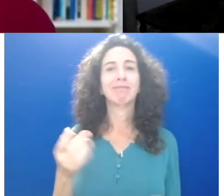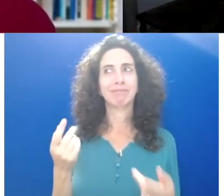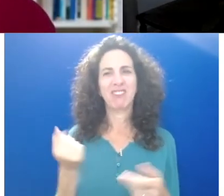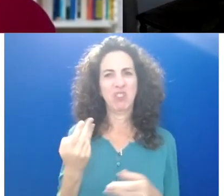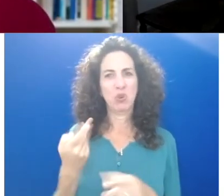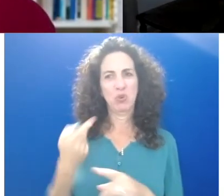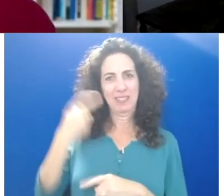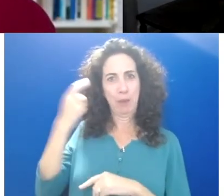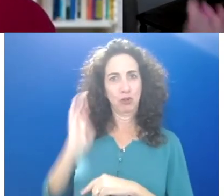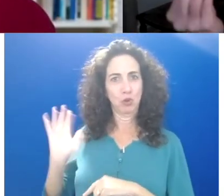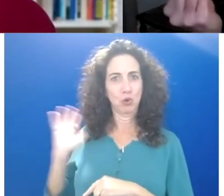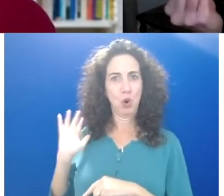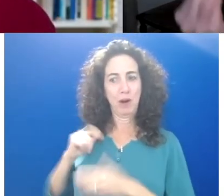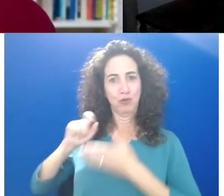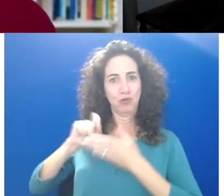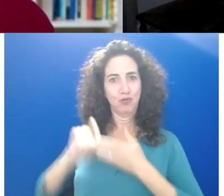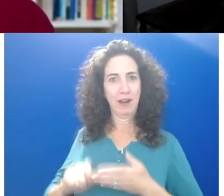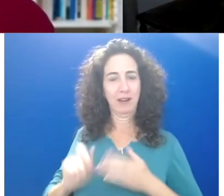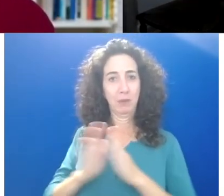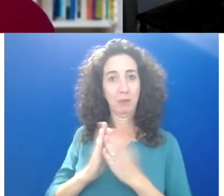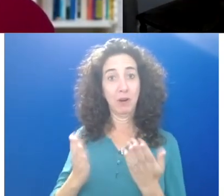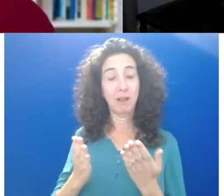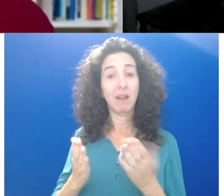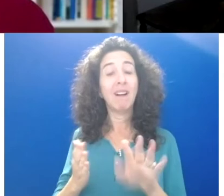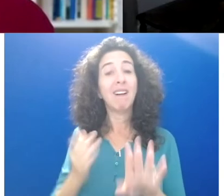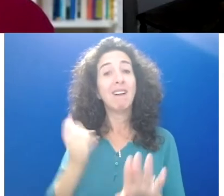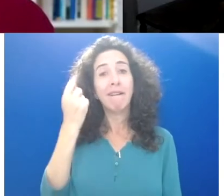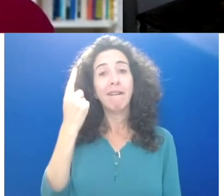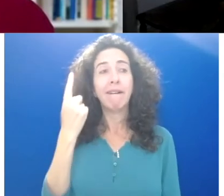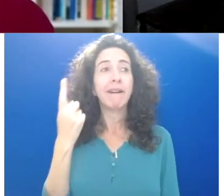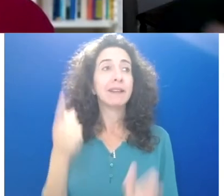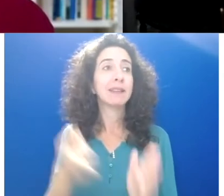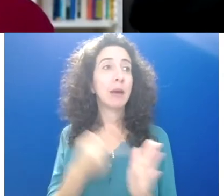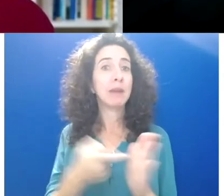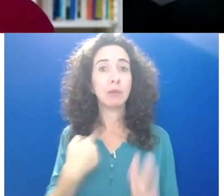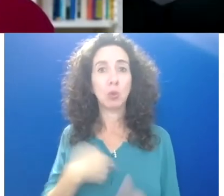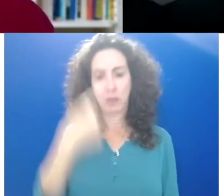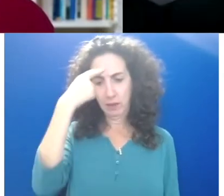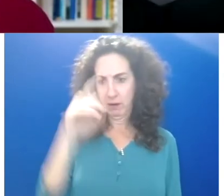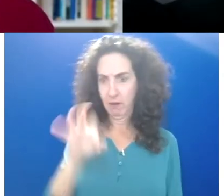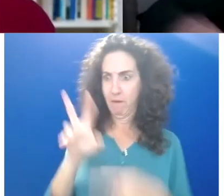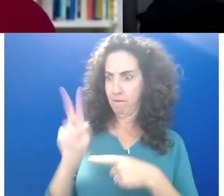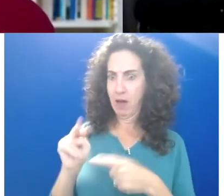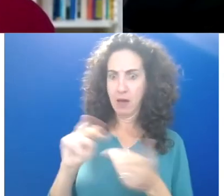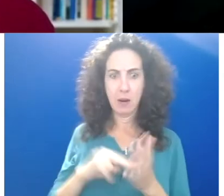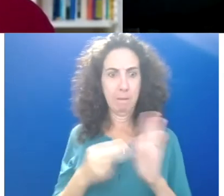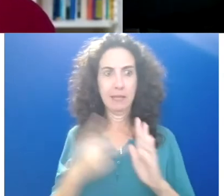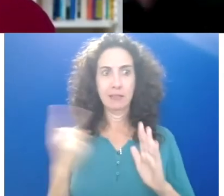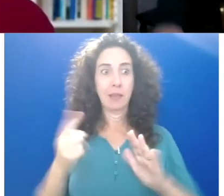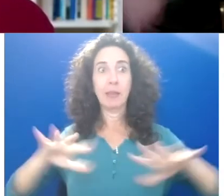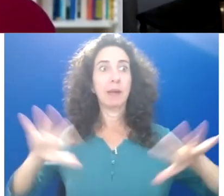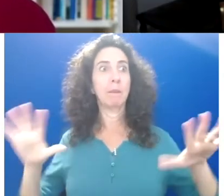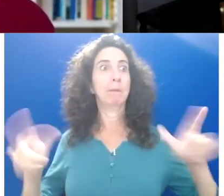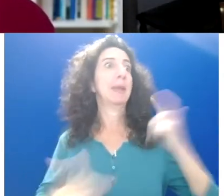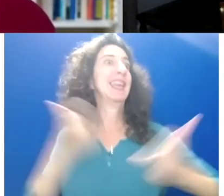now is to recognize that in many cases we tend to think that in order to have fun we have to do something really big and exotic, like go on a trip